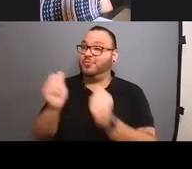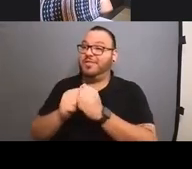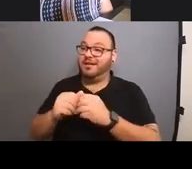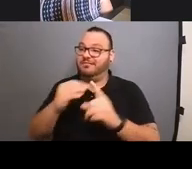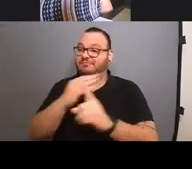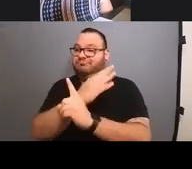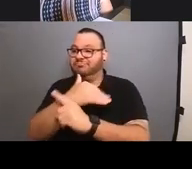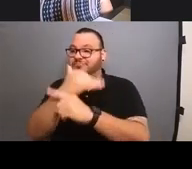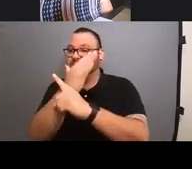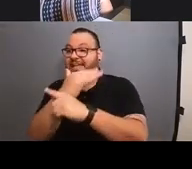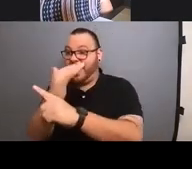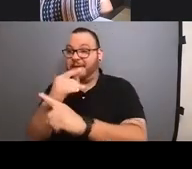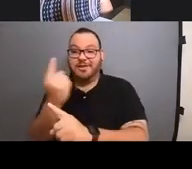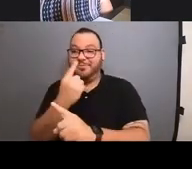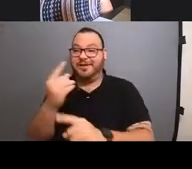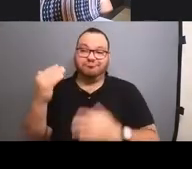There it is.